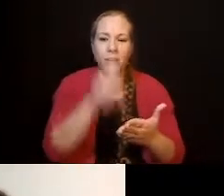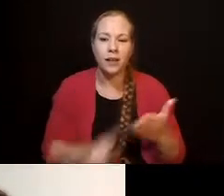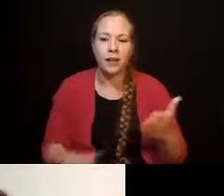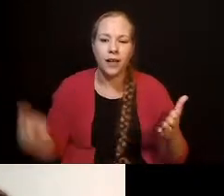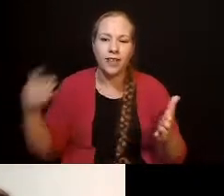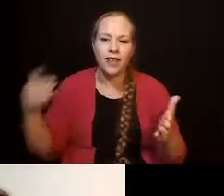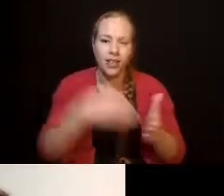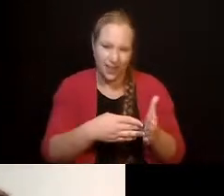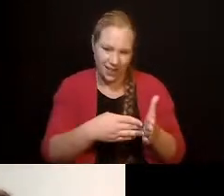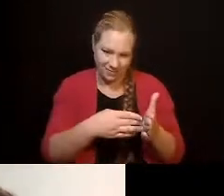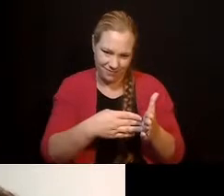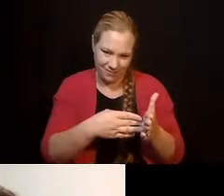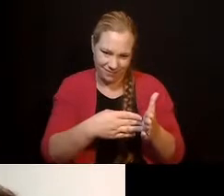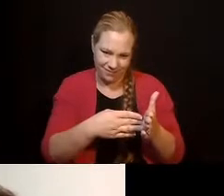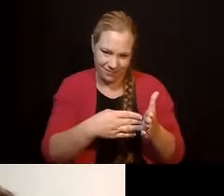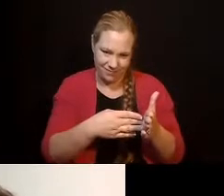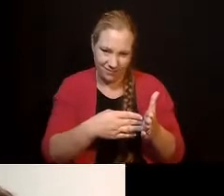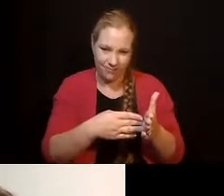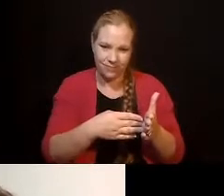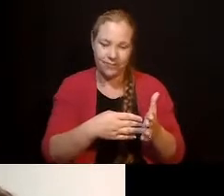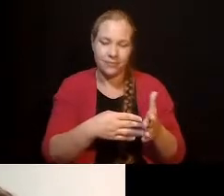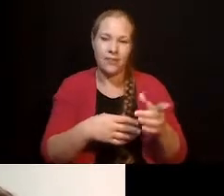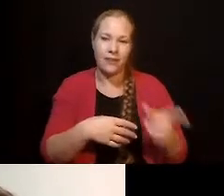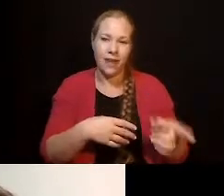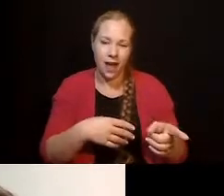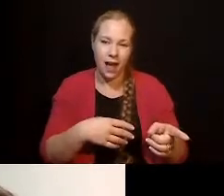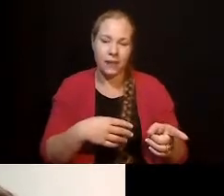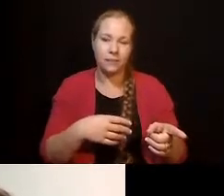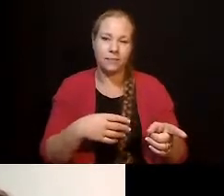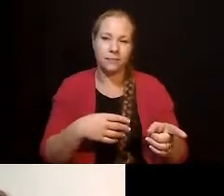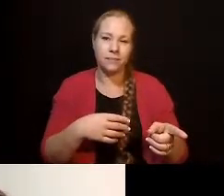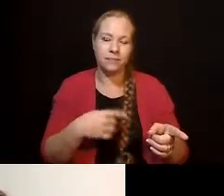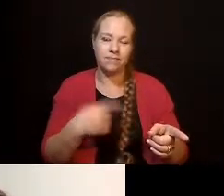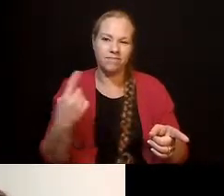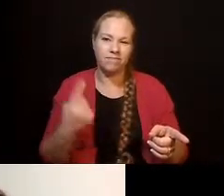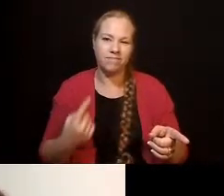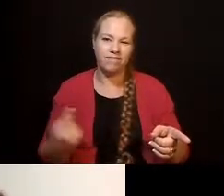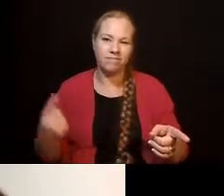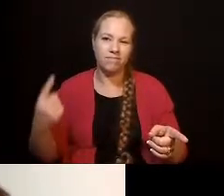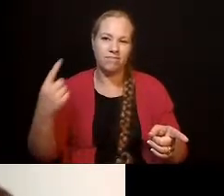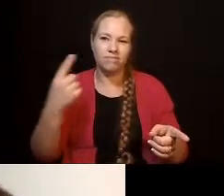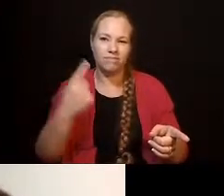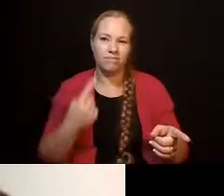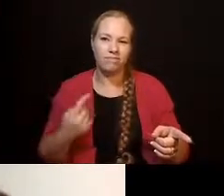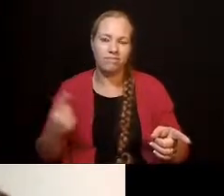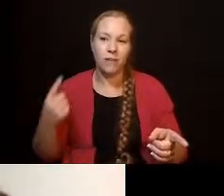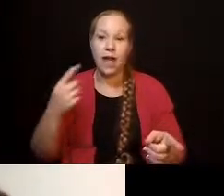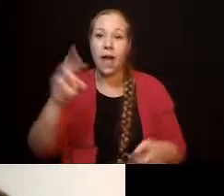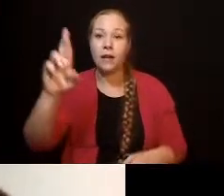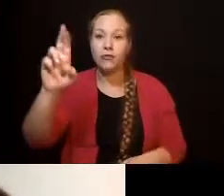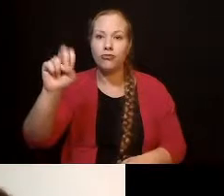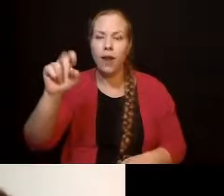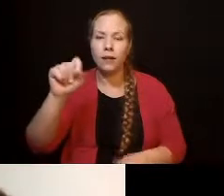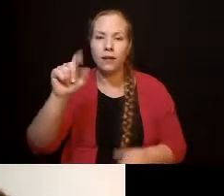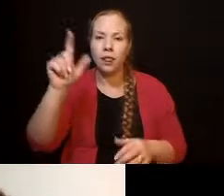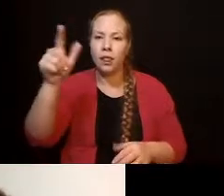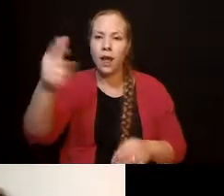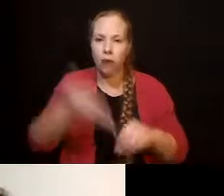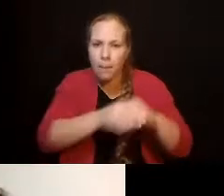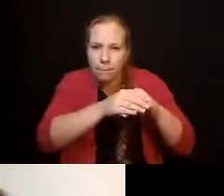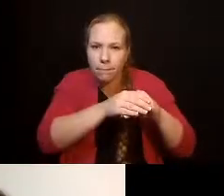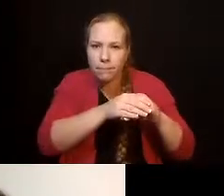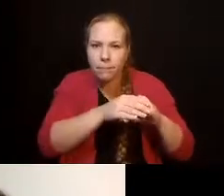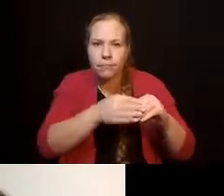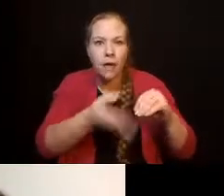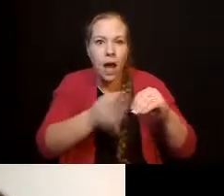that they kept upping the rent. And Jesse couldn't afford that. You know, what